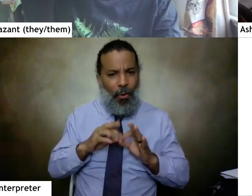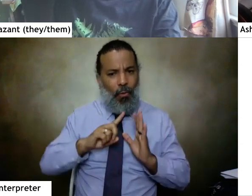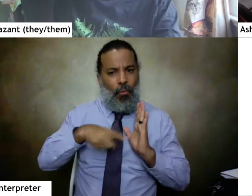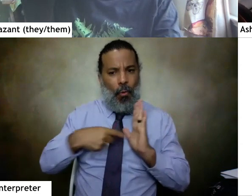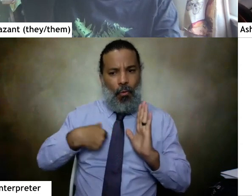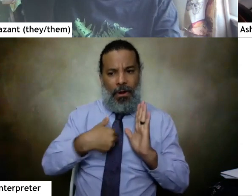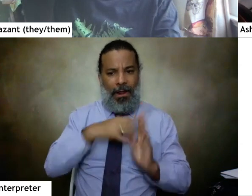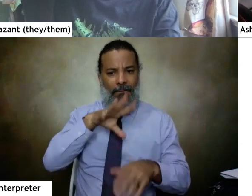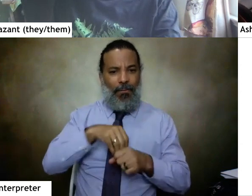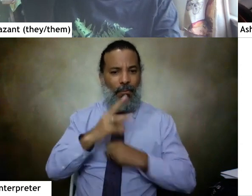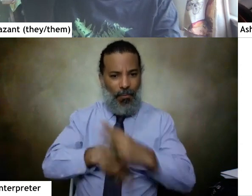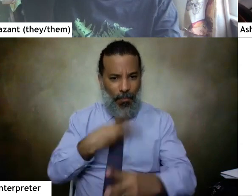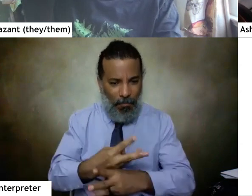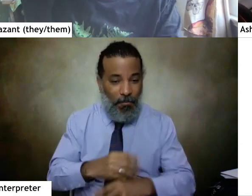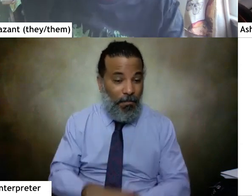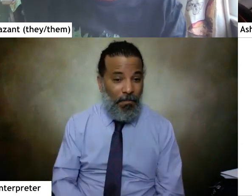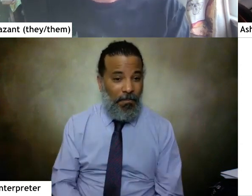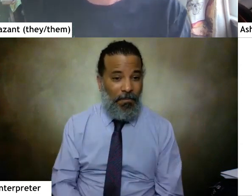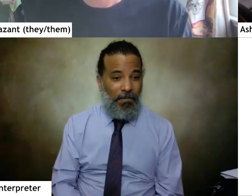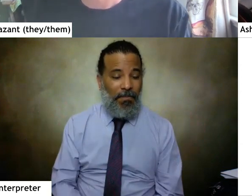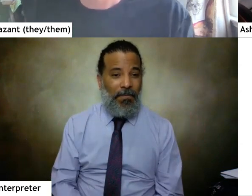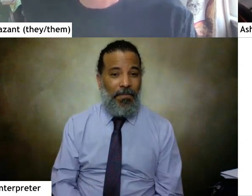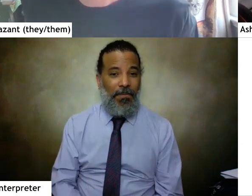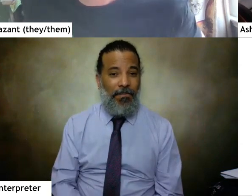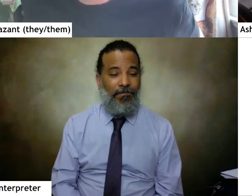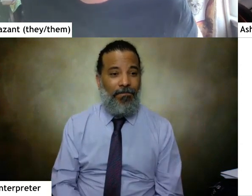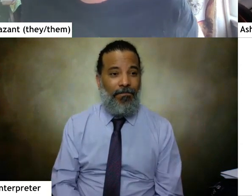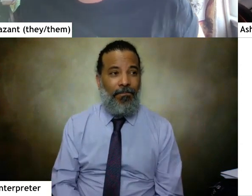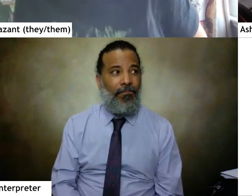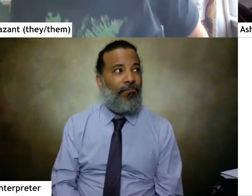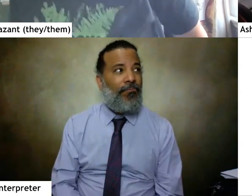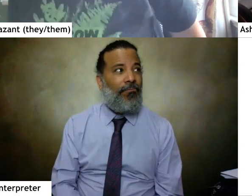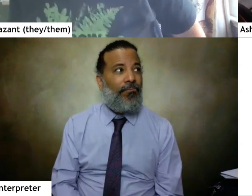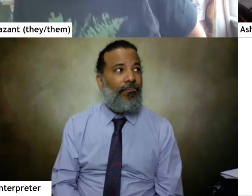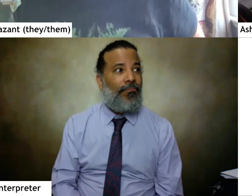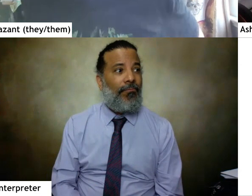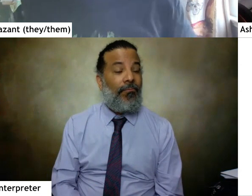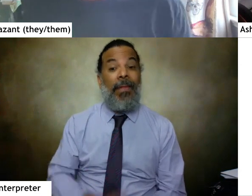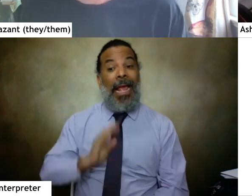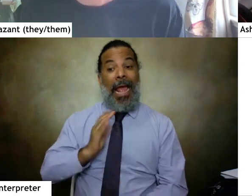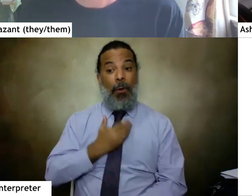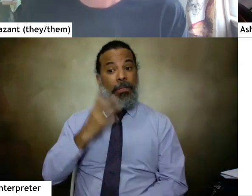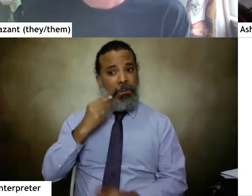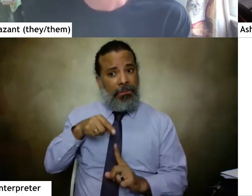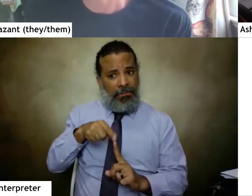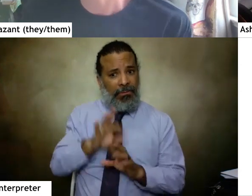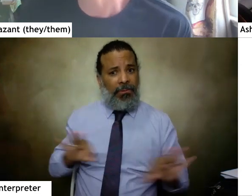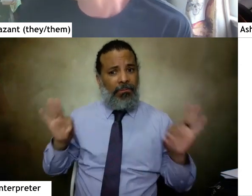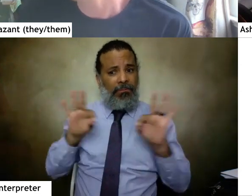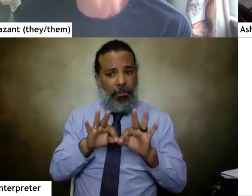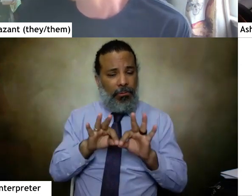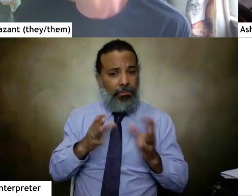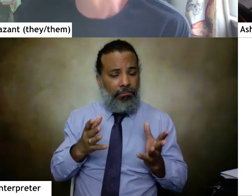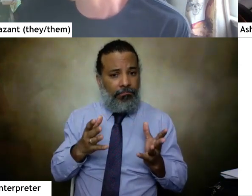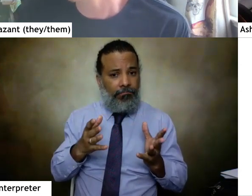that our experiences are important and that we're not alone.